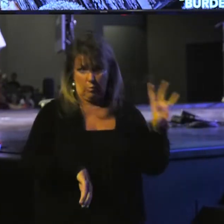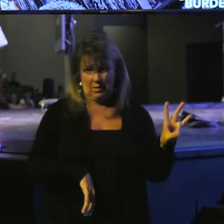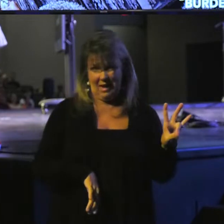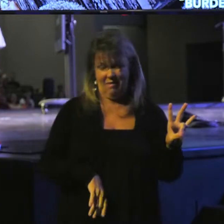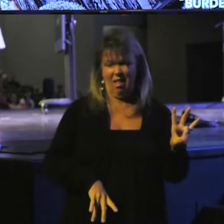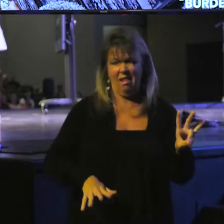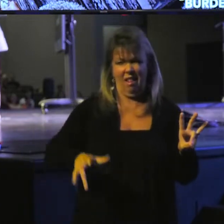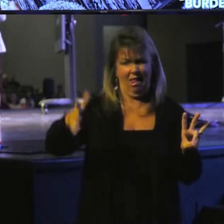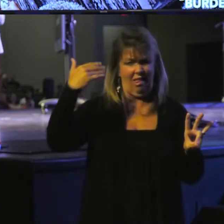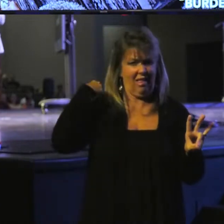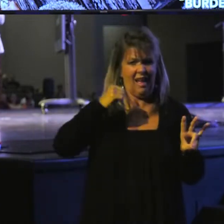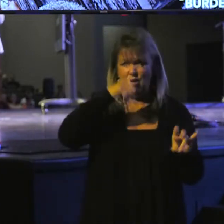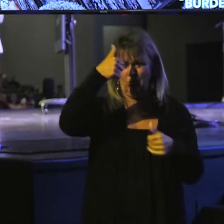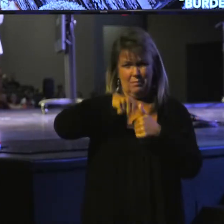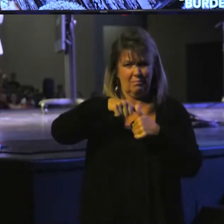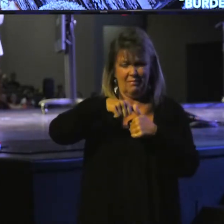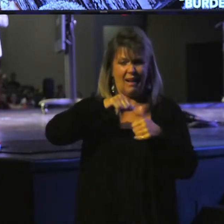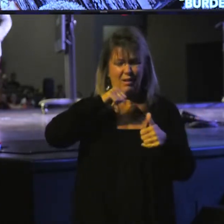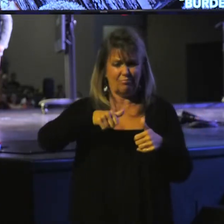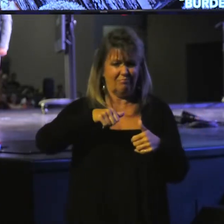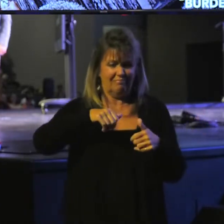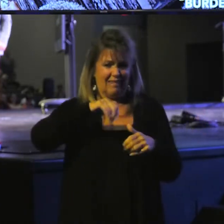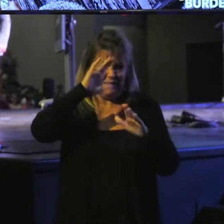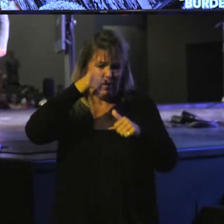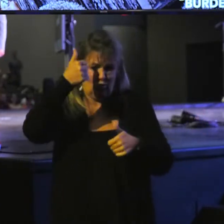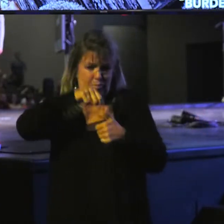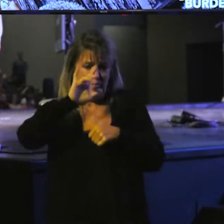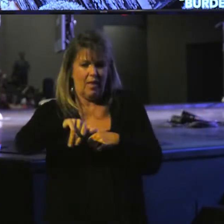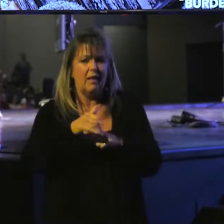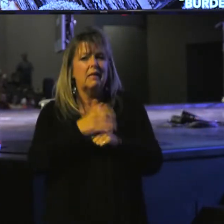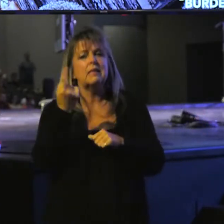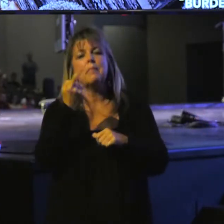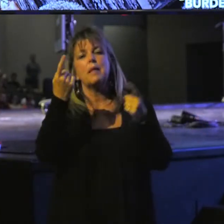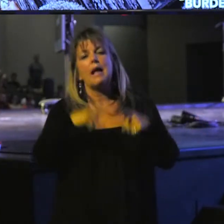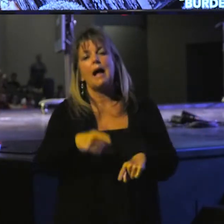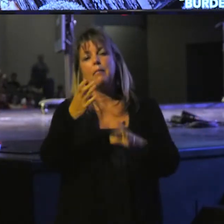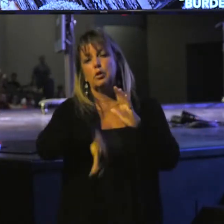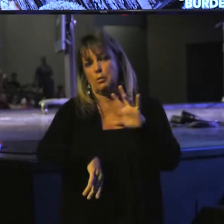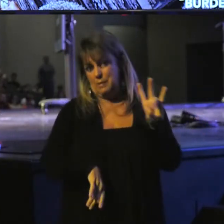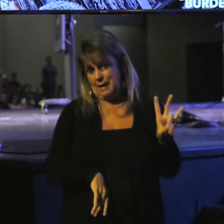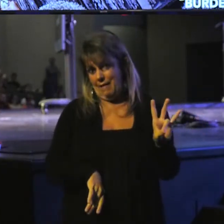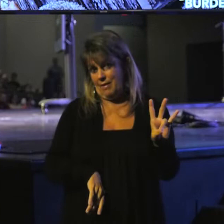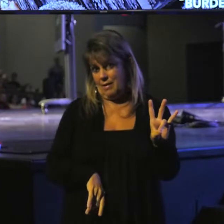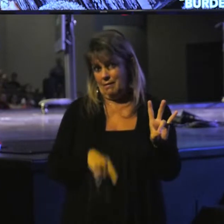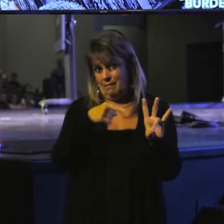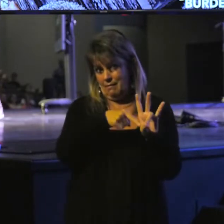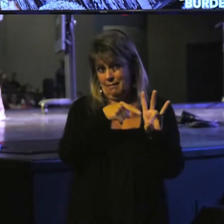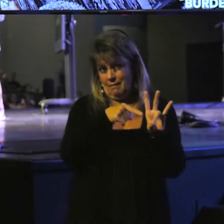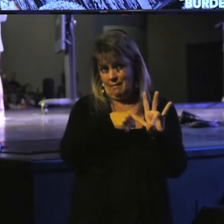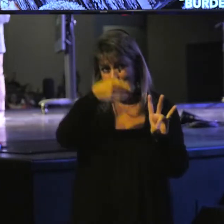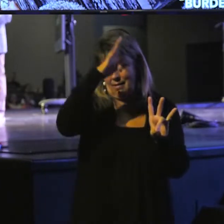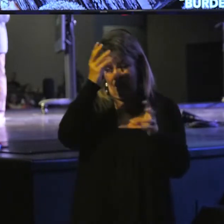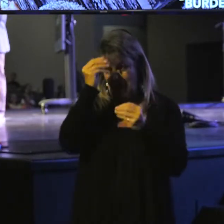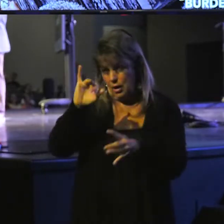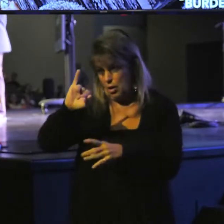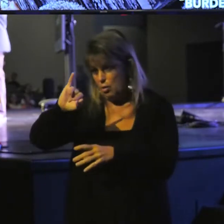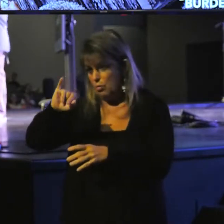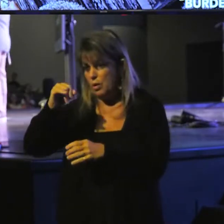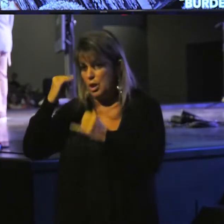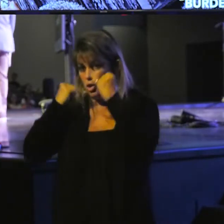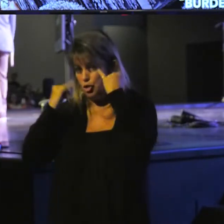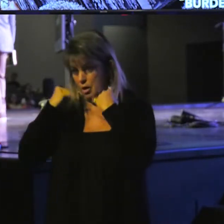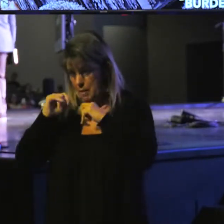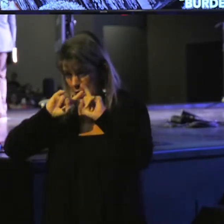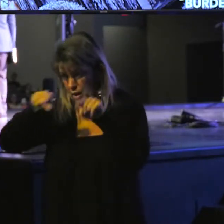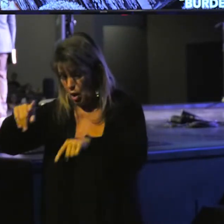months ago. I don't expect you to remember. But something happened in chapter 7. In chapter 7, God told Jeremiah, go